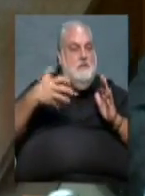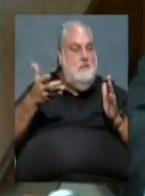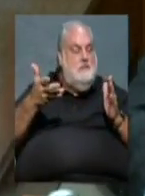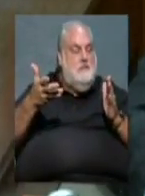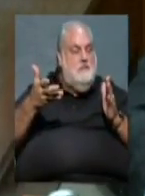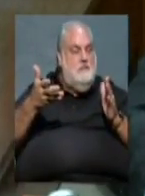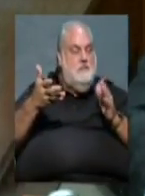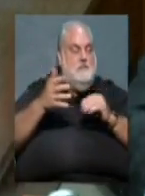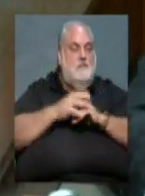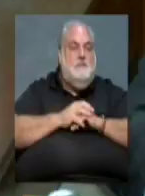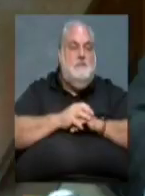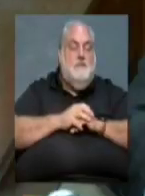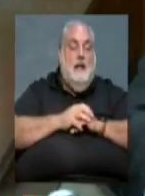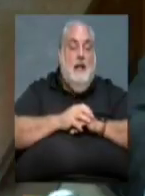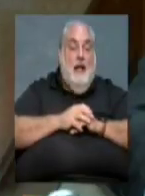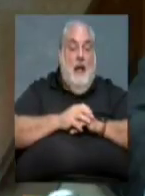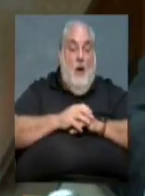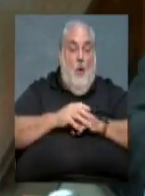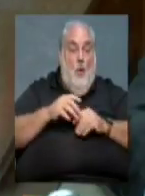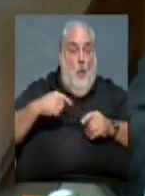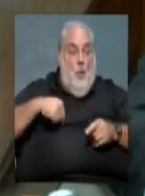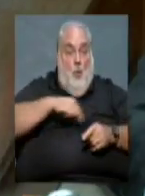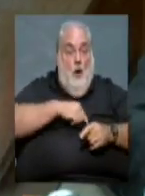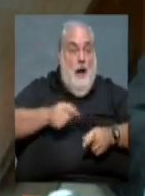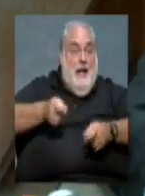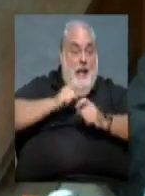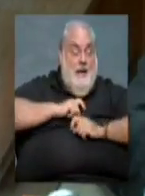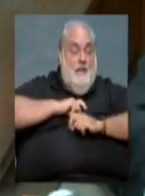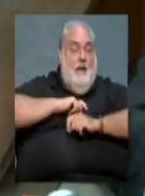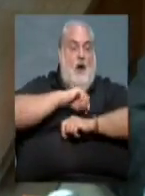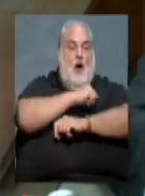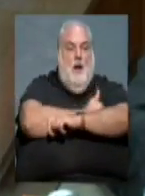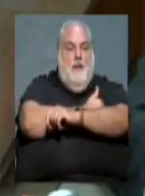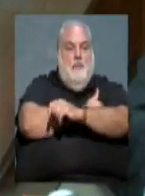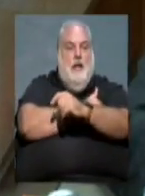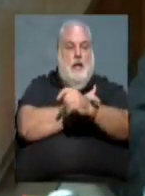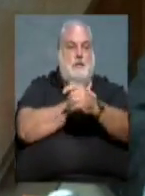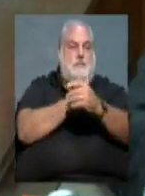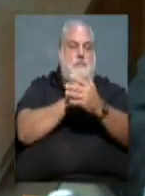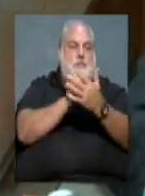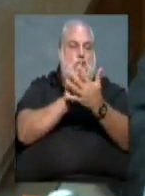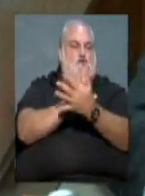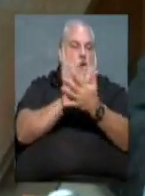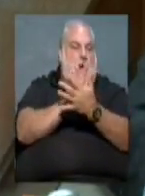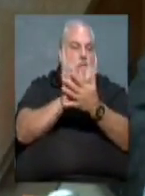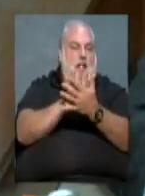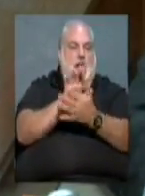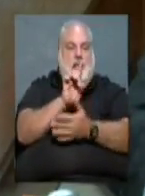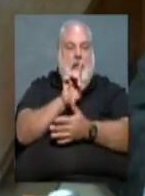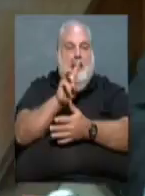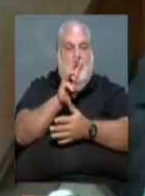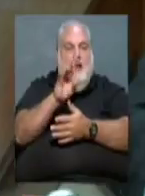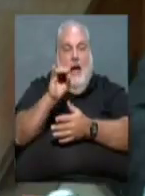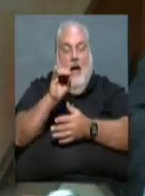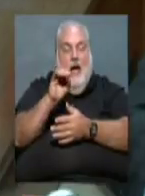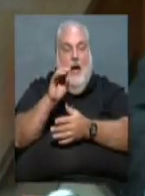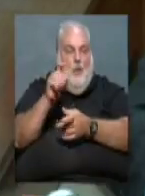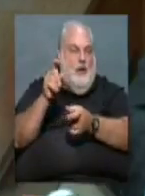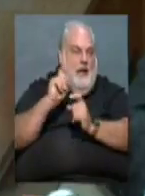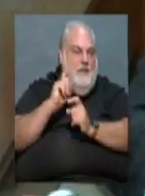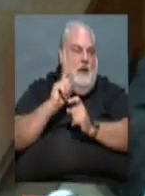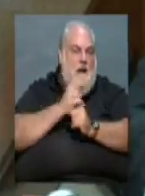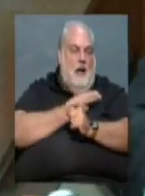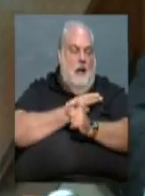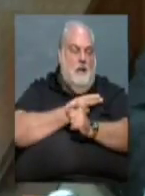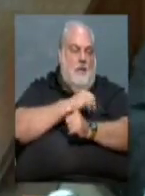The things that we are given authority to deal with are basically traffic offenses. DWI is a criminal offense, and so